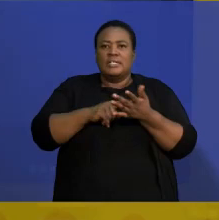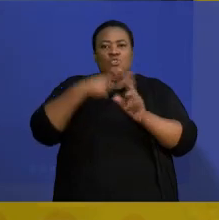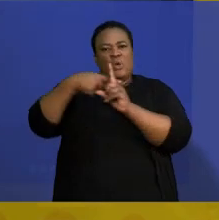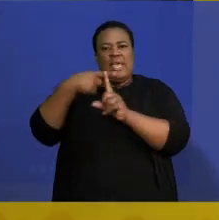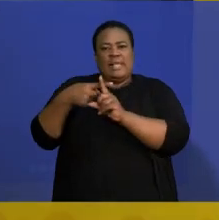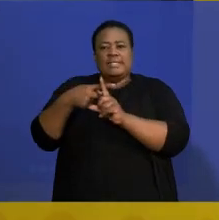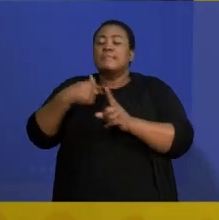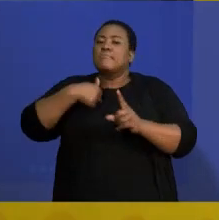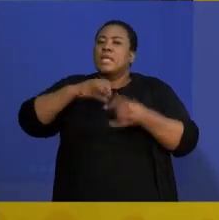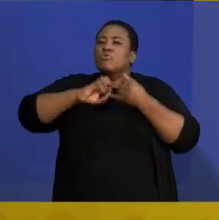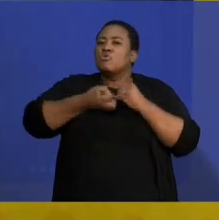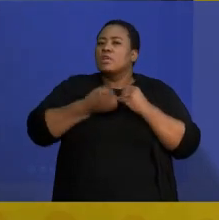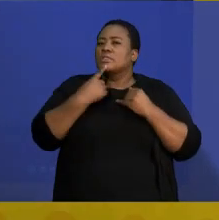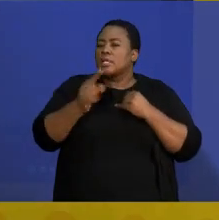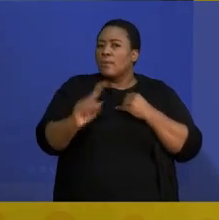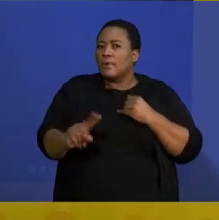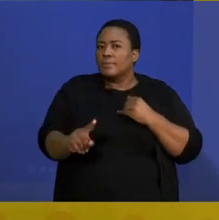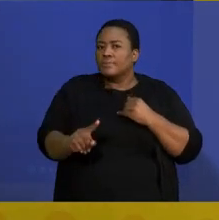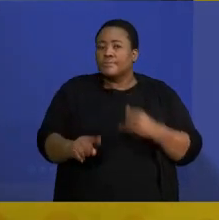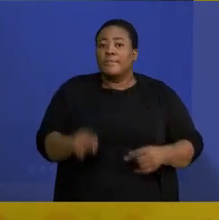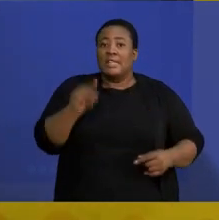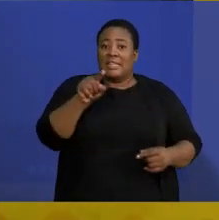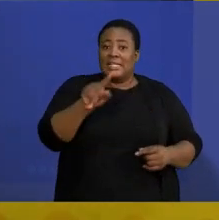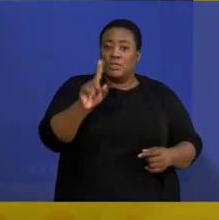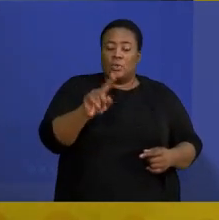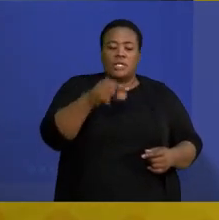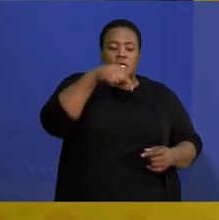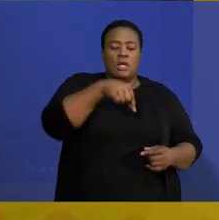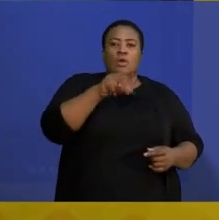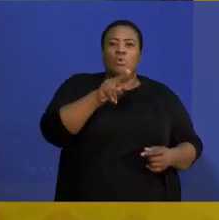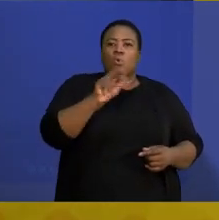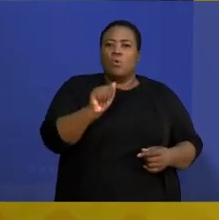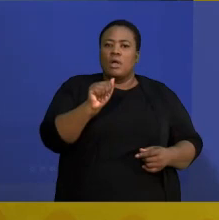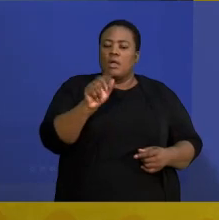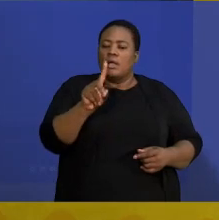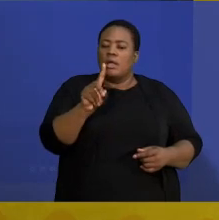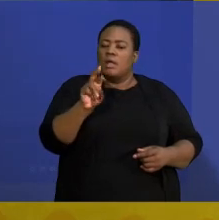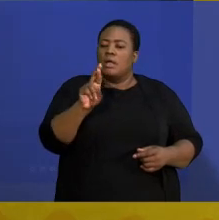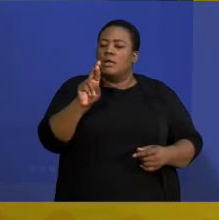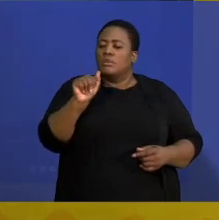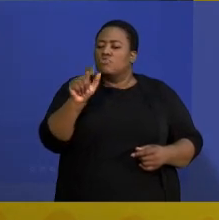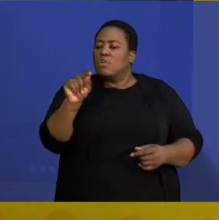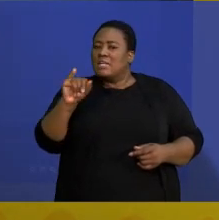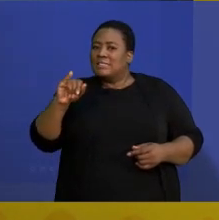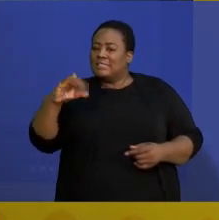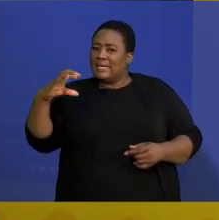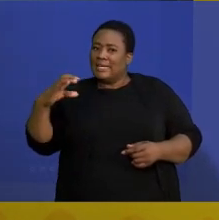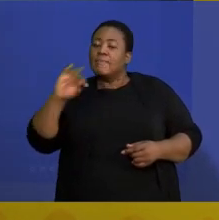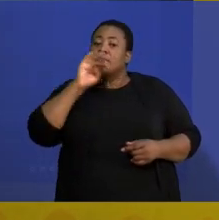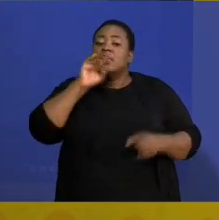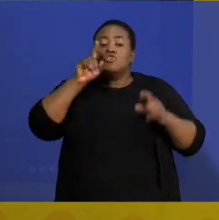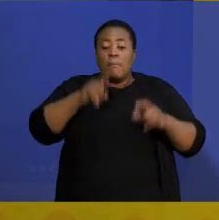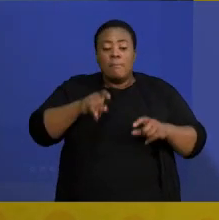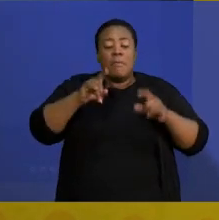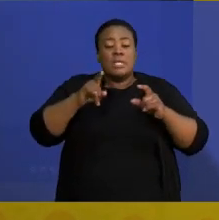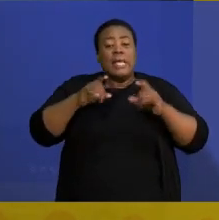am I trying to say here? This is a quadratic pattern. Quadratic pattern means you need to expand the pattern, right? Because there